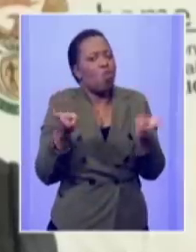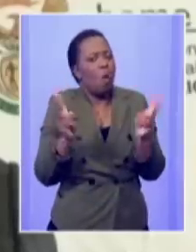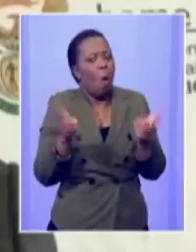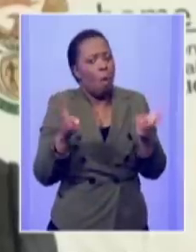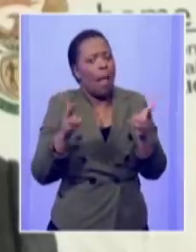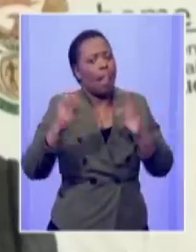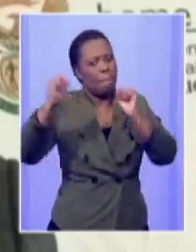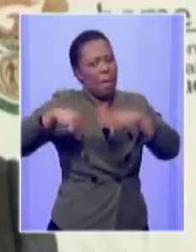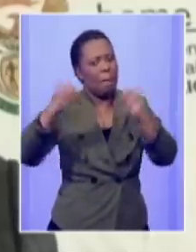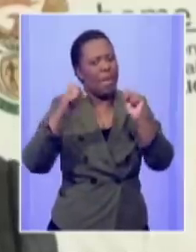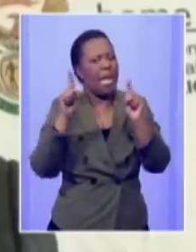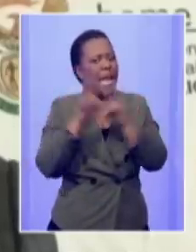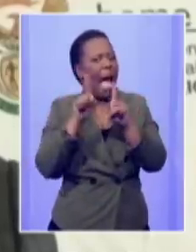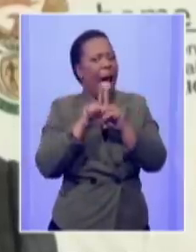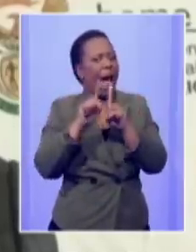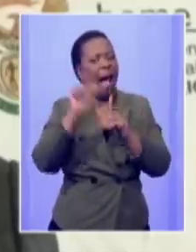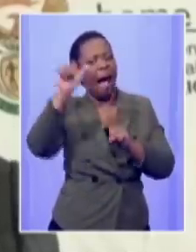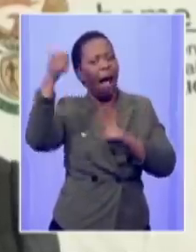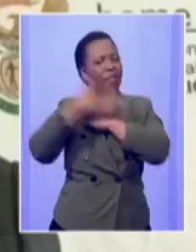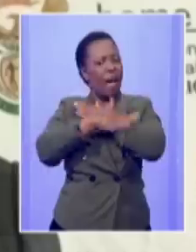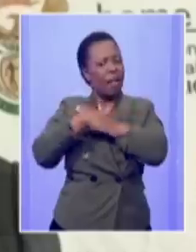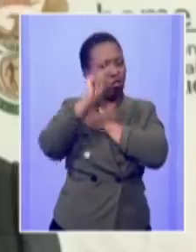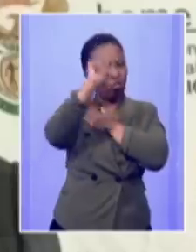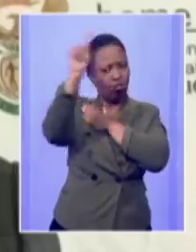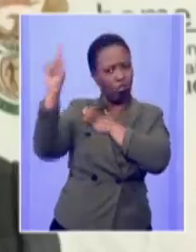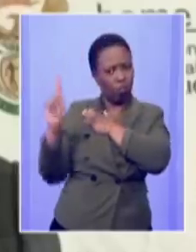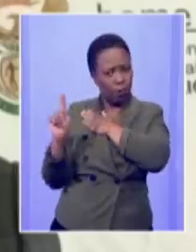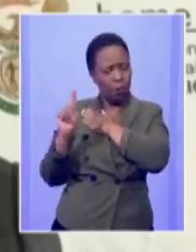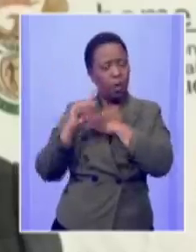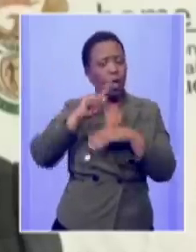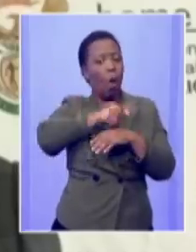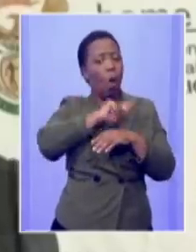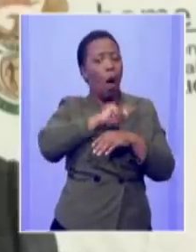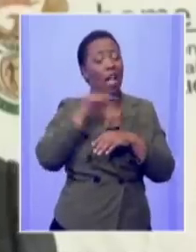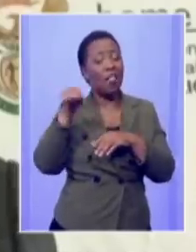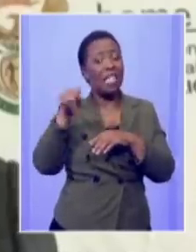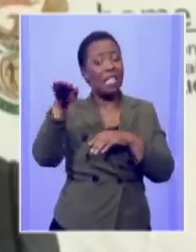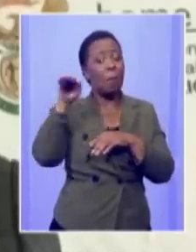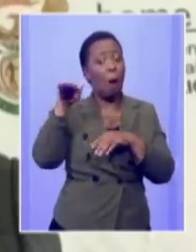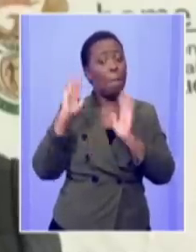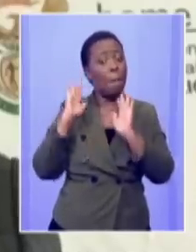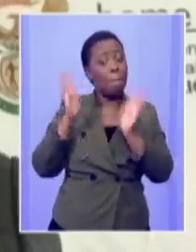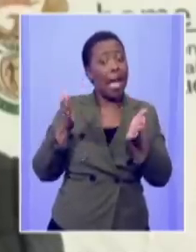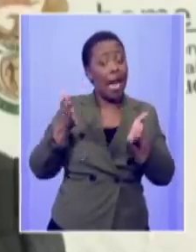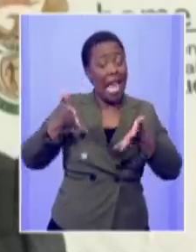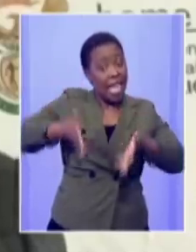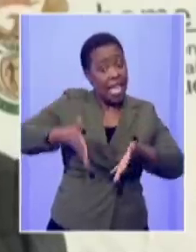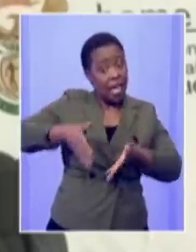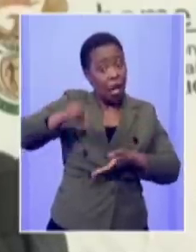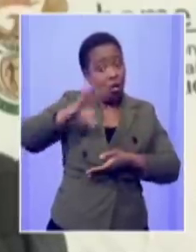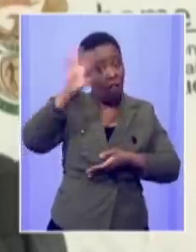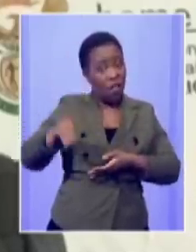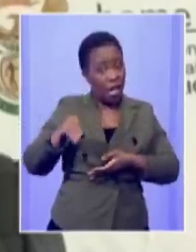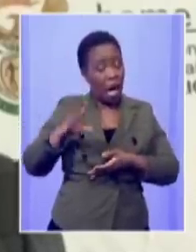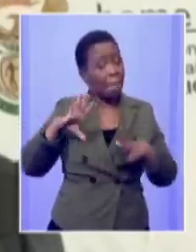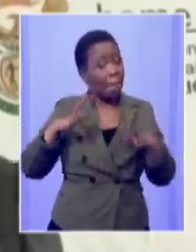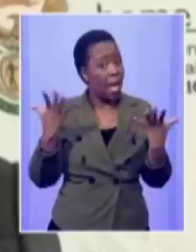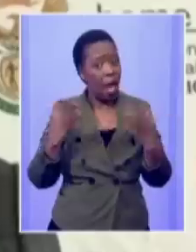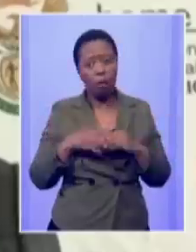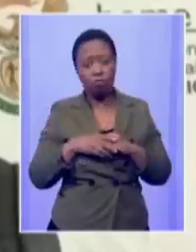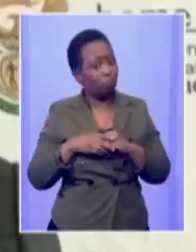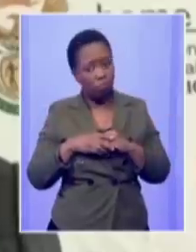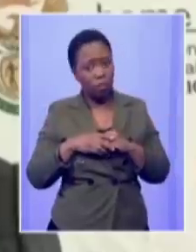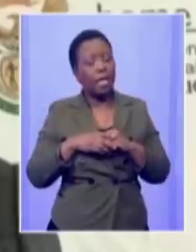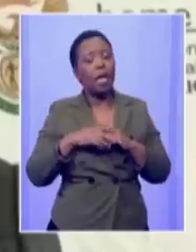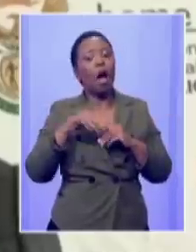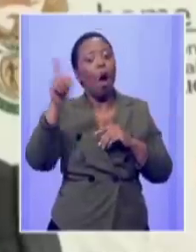remember this rate it's not only uh zimbabweans who are in south africa people from all